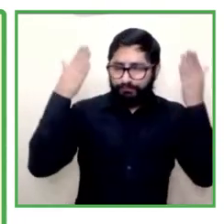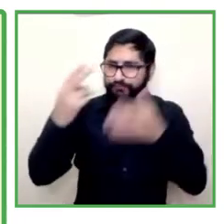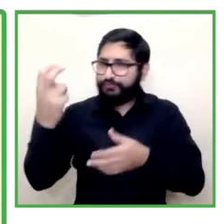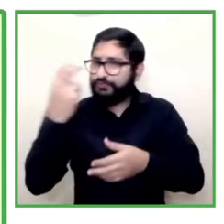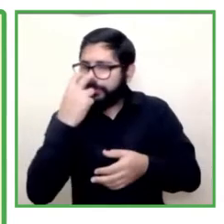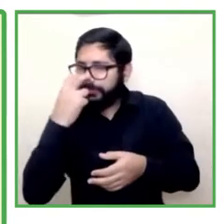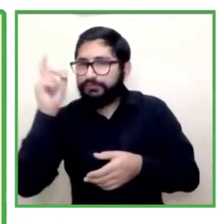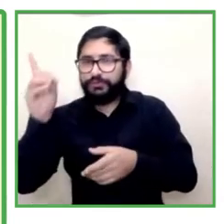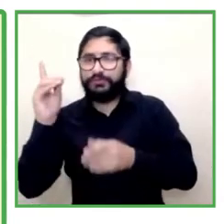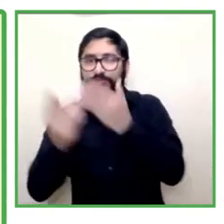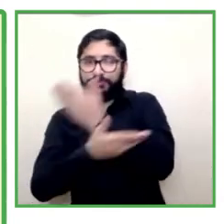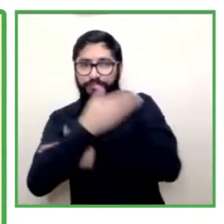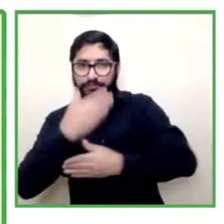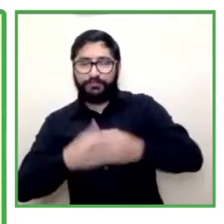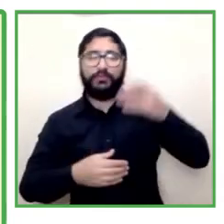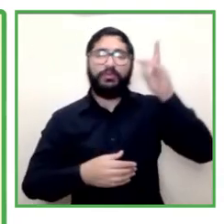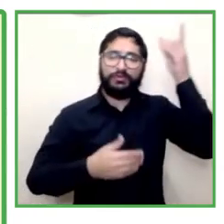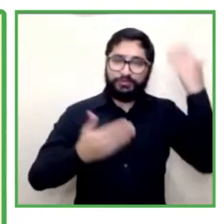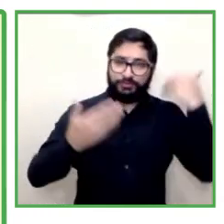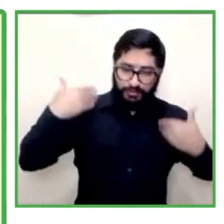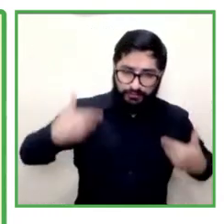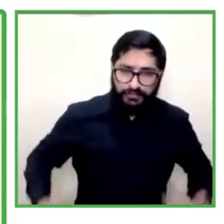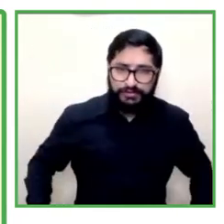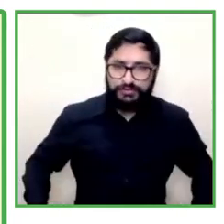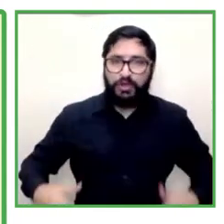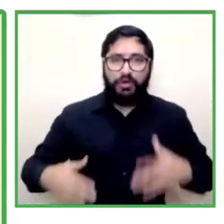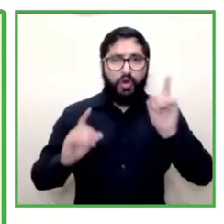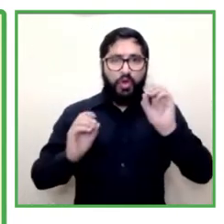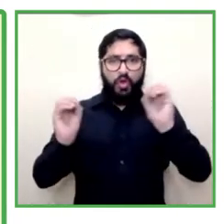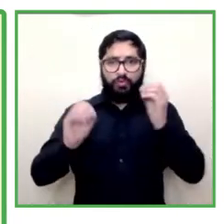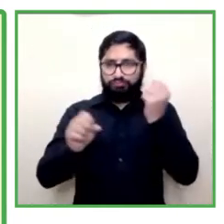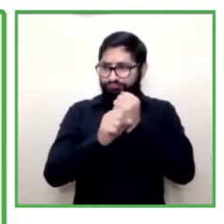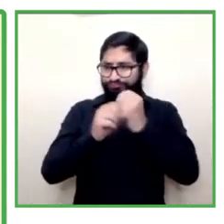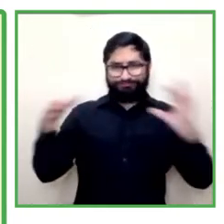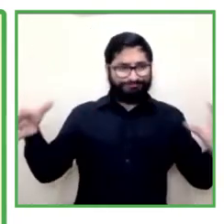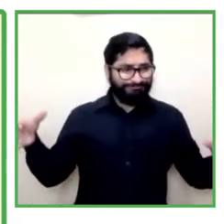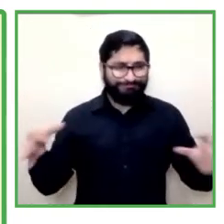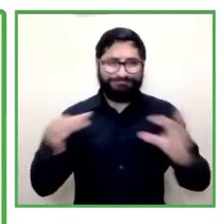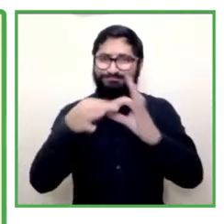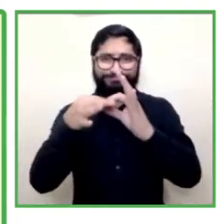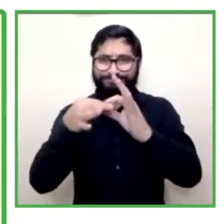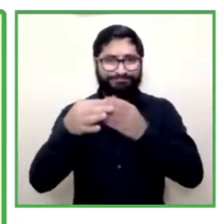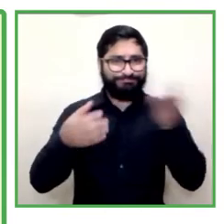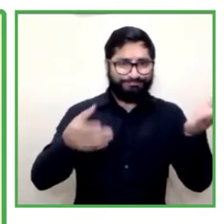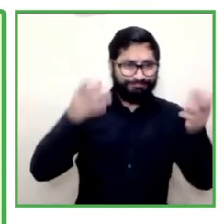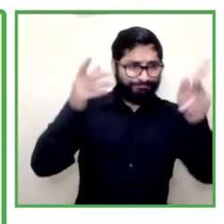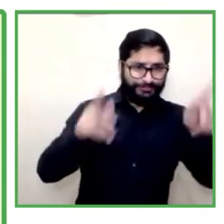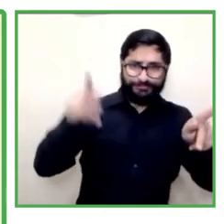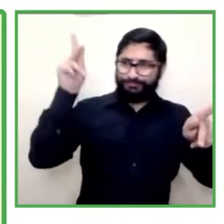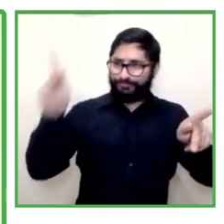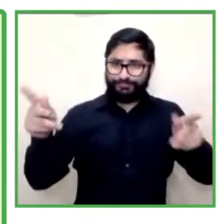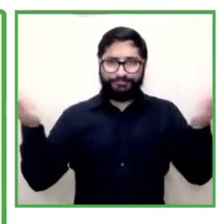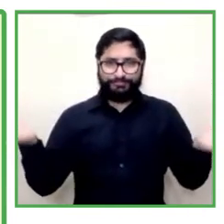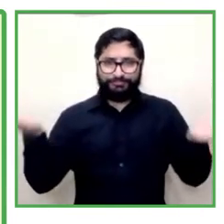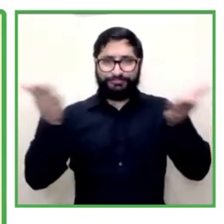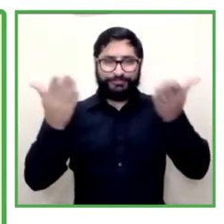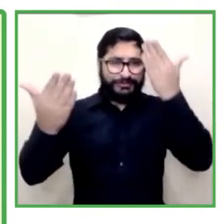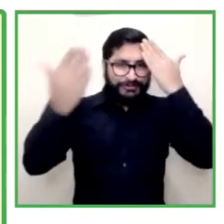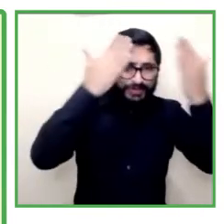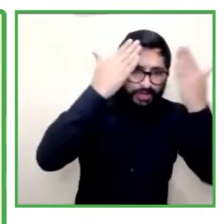physical and side impairment impairments but not for